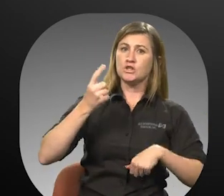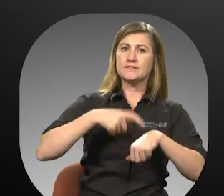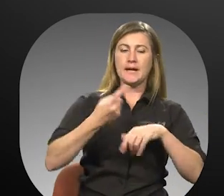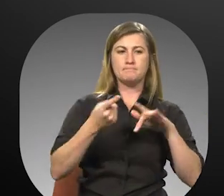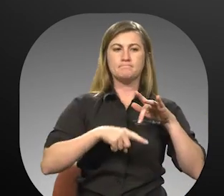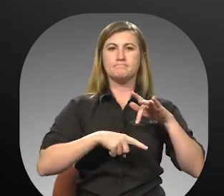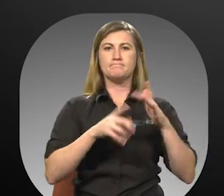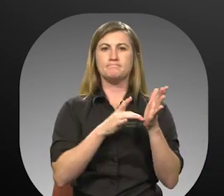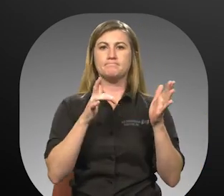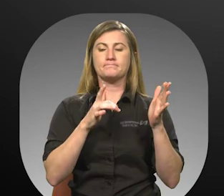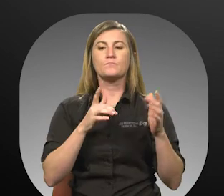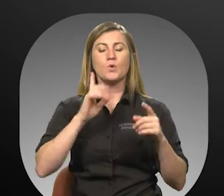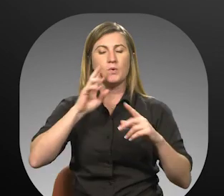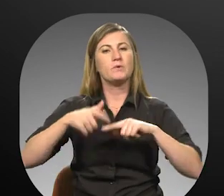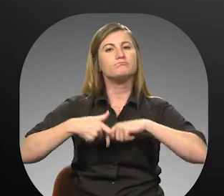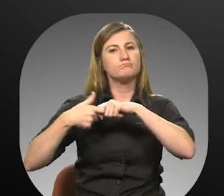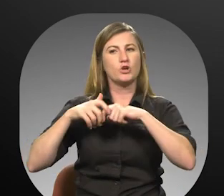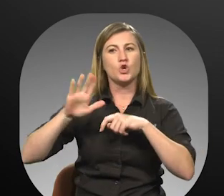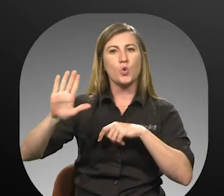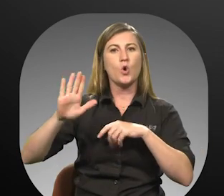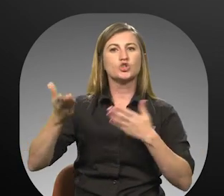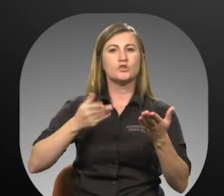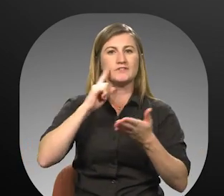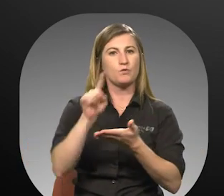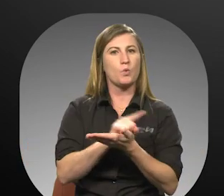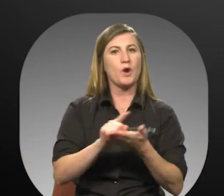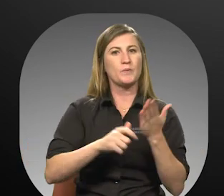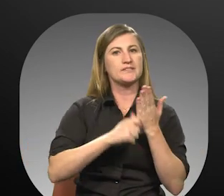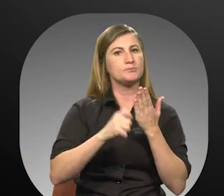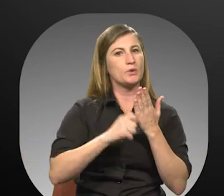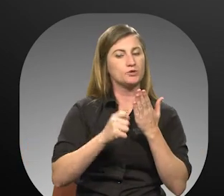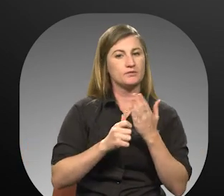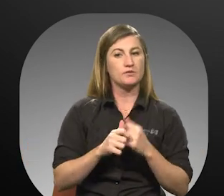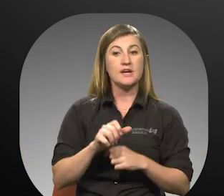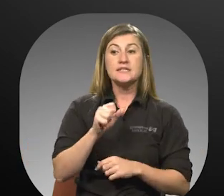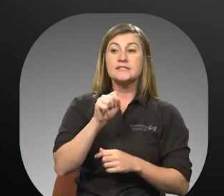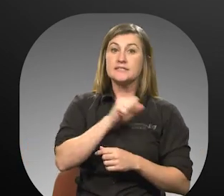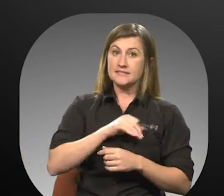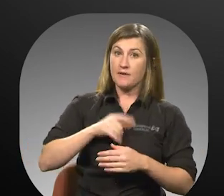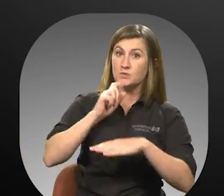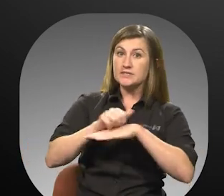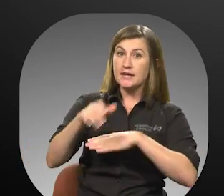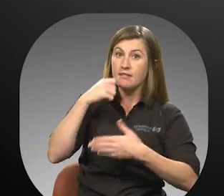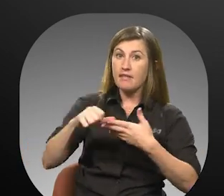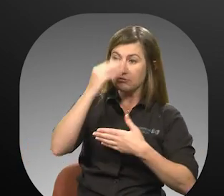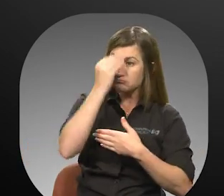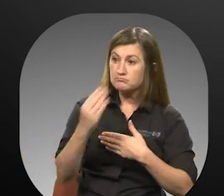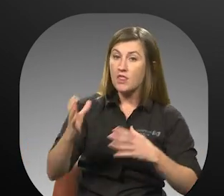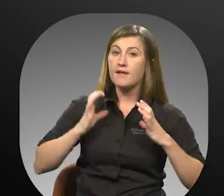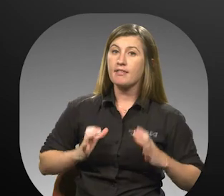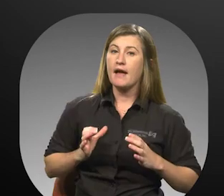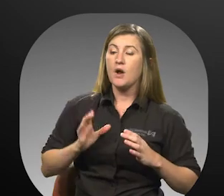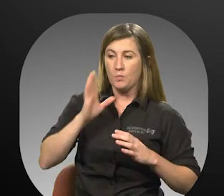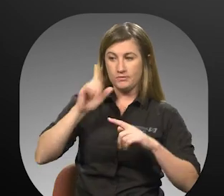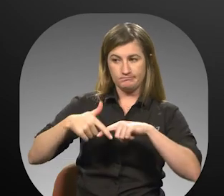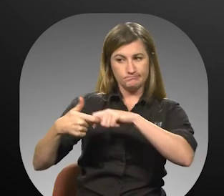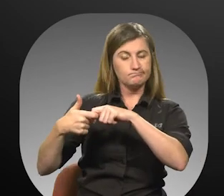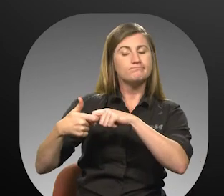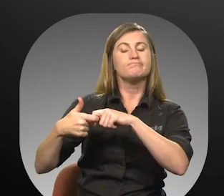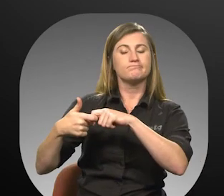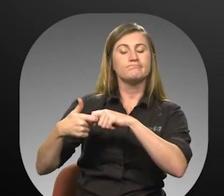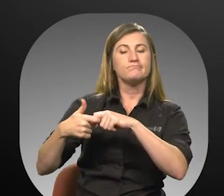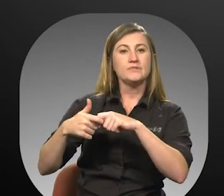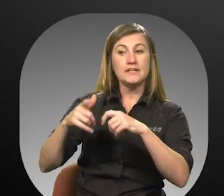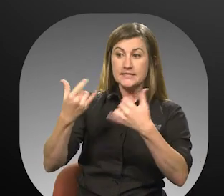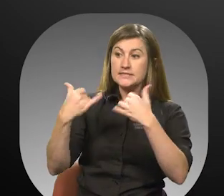in a suspension of subscription service for one week. Votran staff will send a letter notifying the client when they will be suspended, meaning